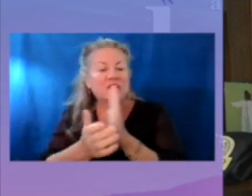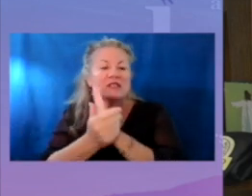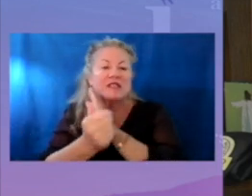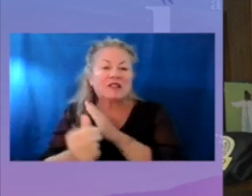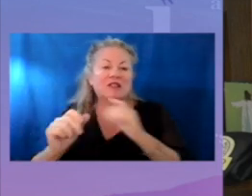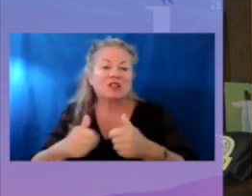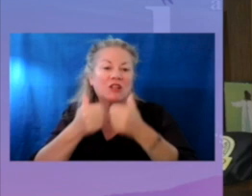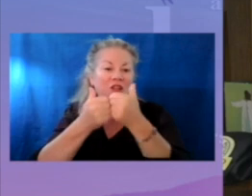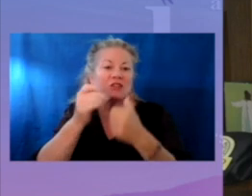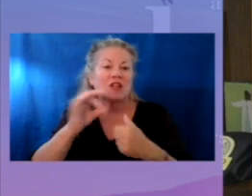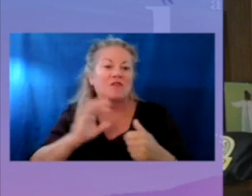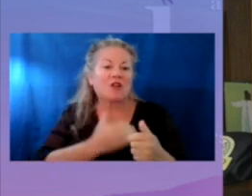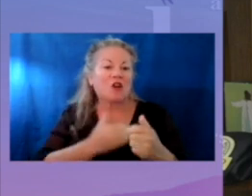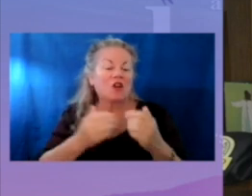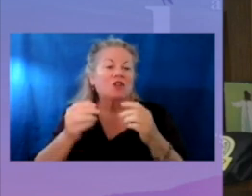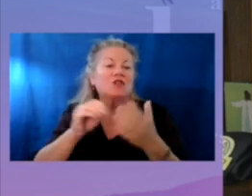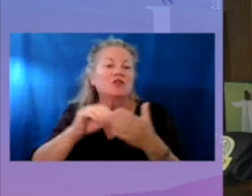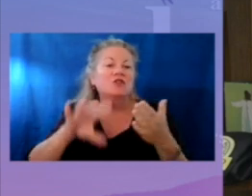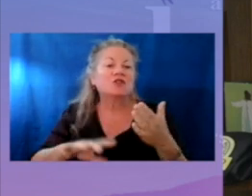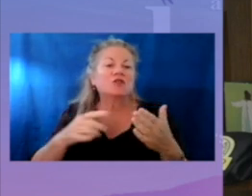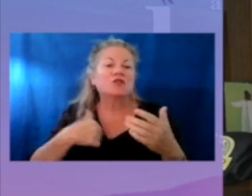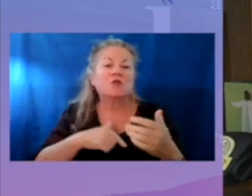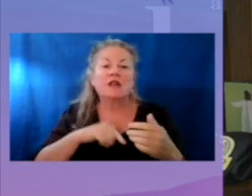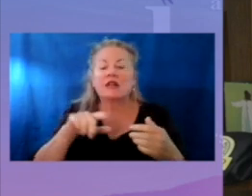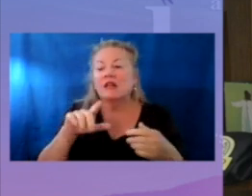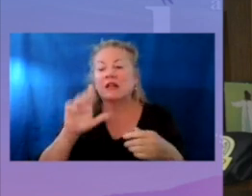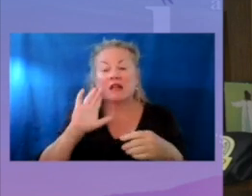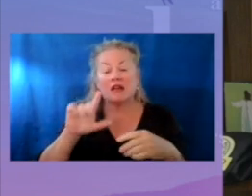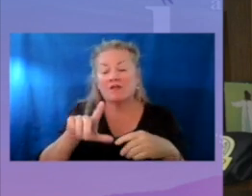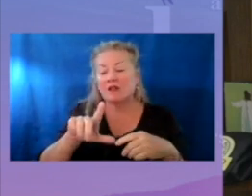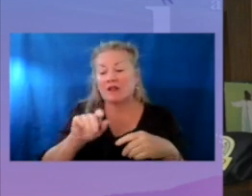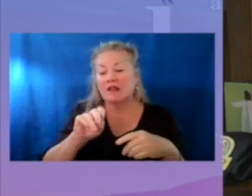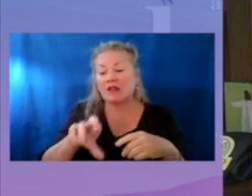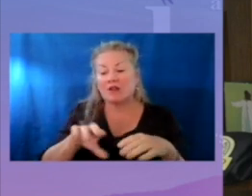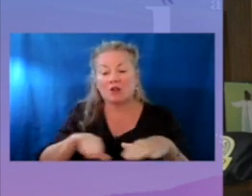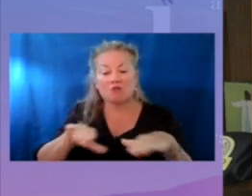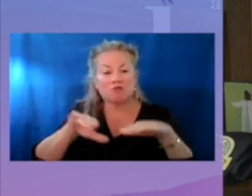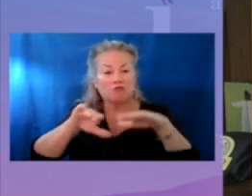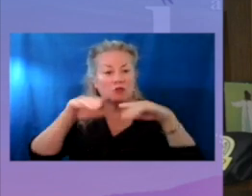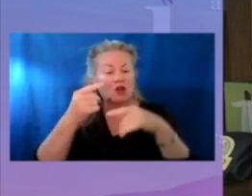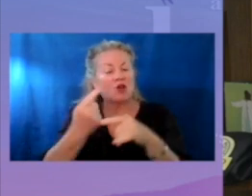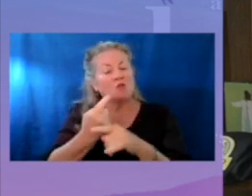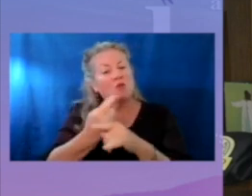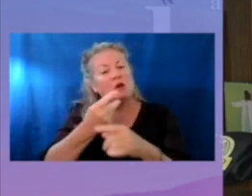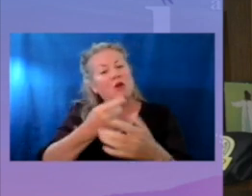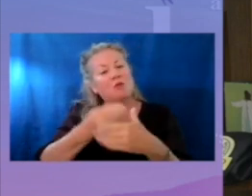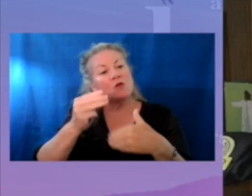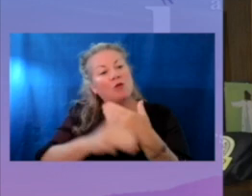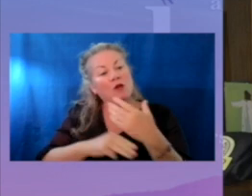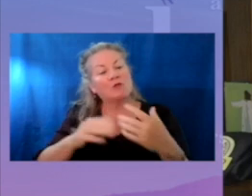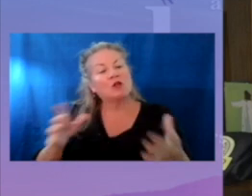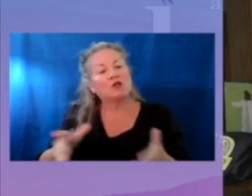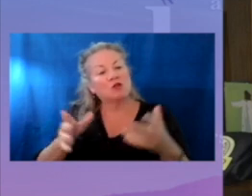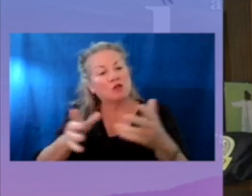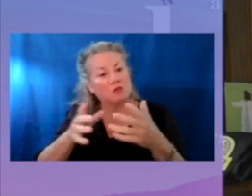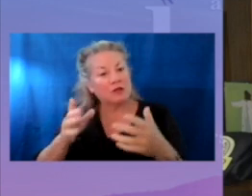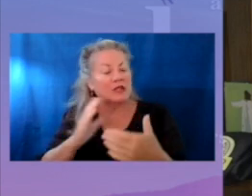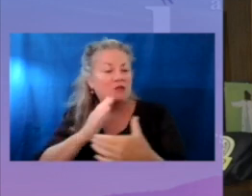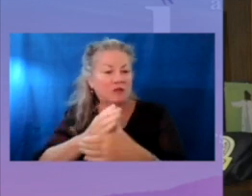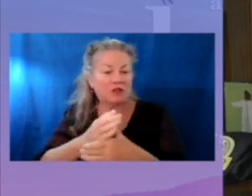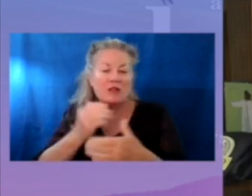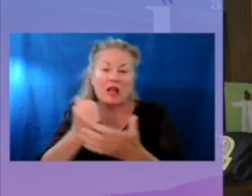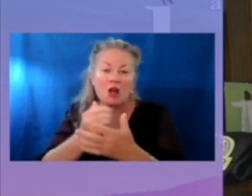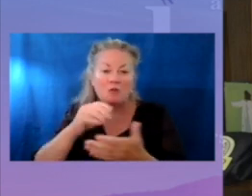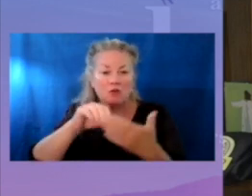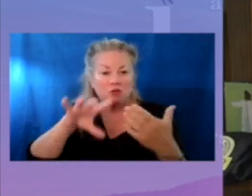skills, and challenges of our students so that we can layer in the appropriate programs, support, encouragement, and interventions to help them